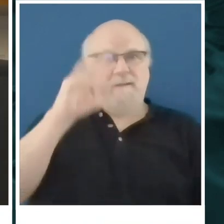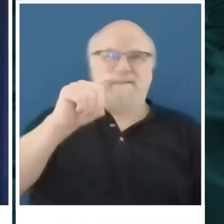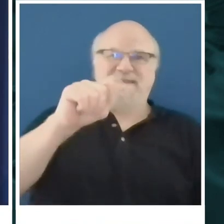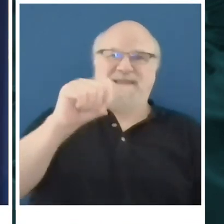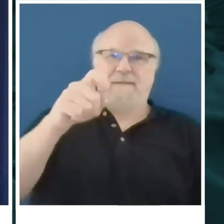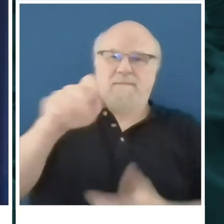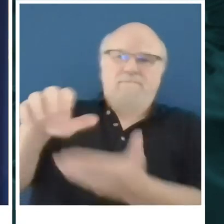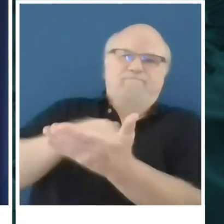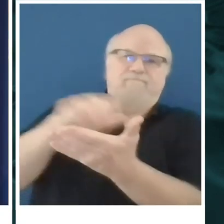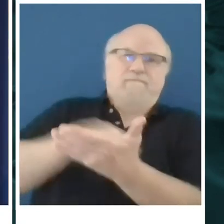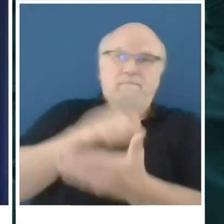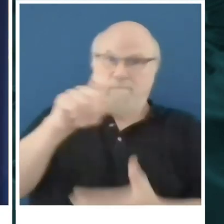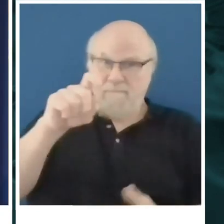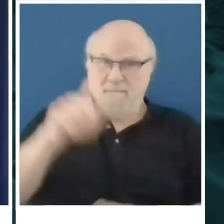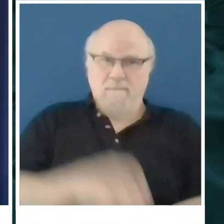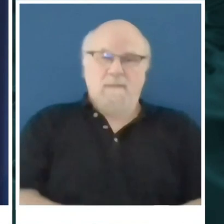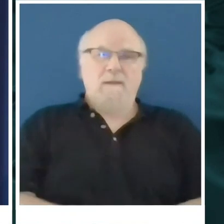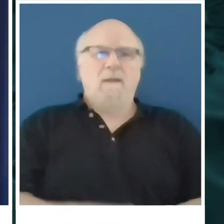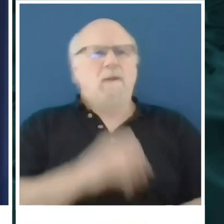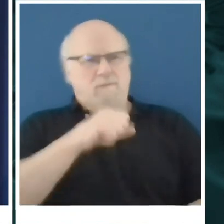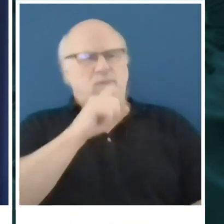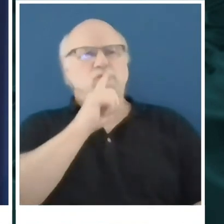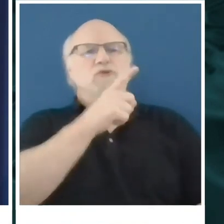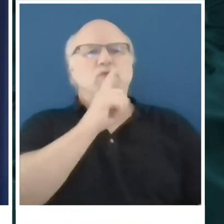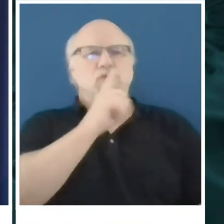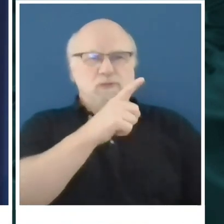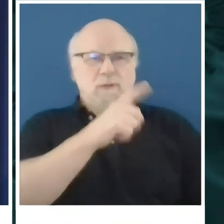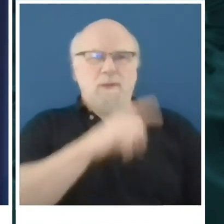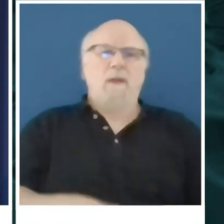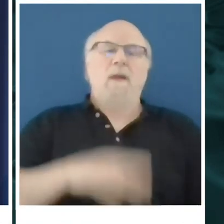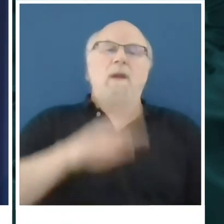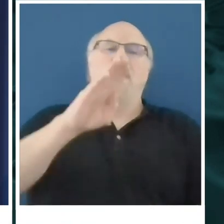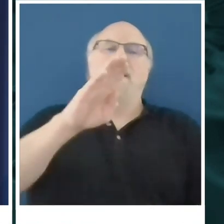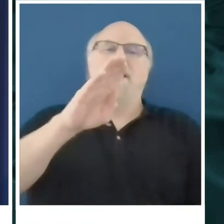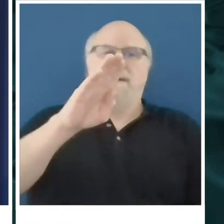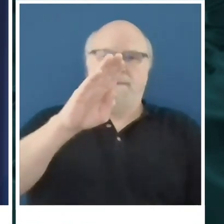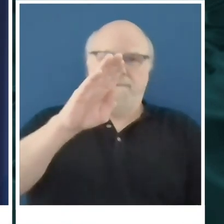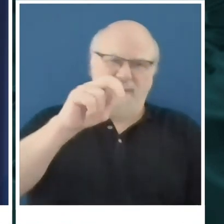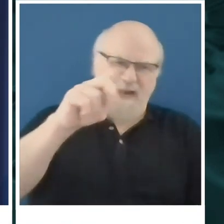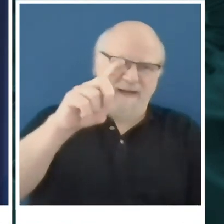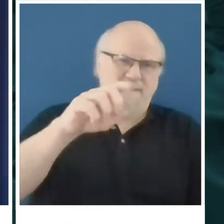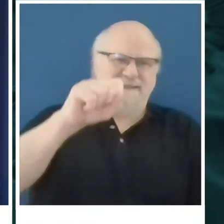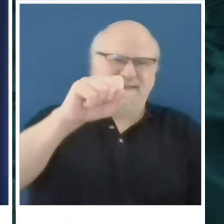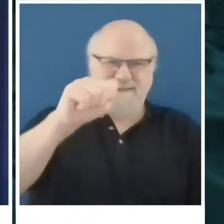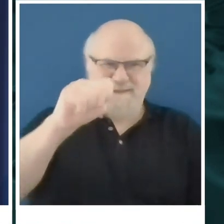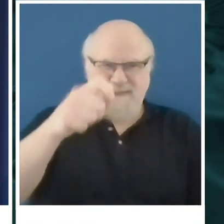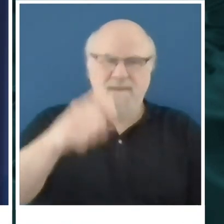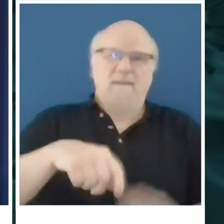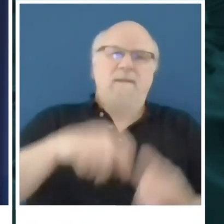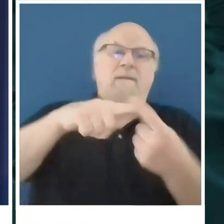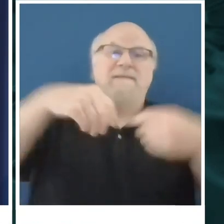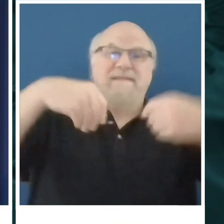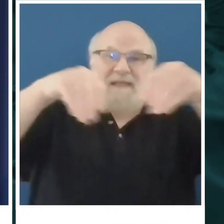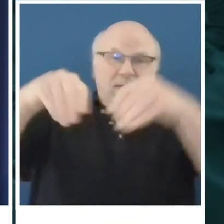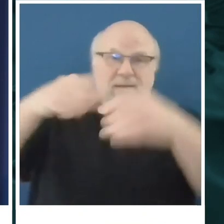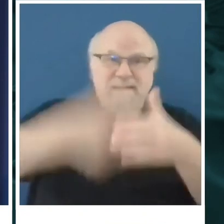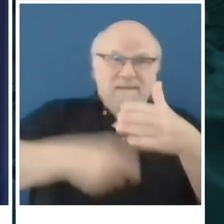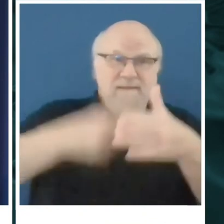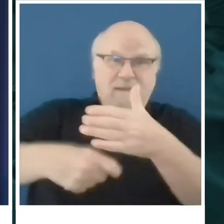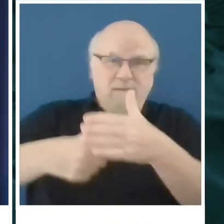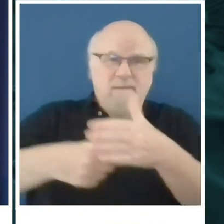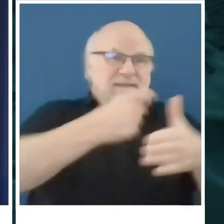Yeah, it absolutely is. Bed tax, sales tax, our CFO has run projections. Our team will be going through those projections with him.